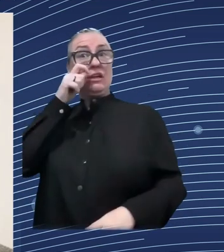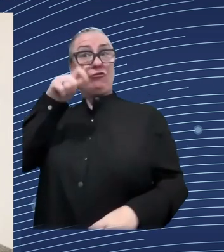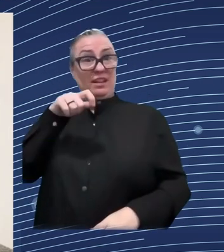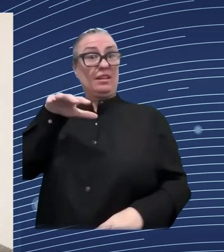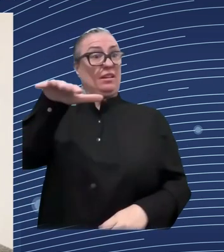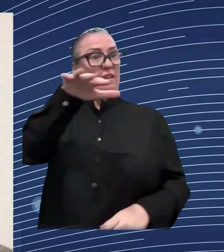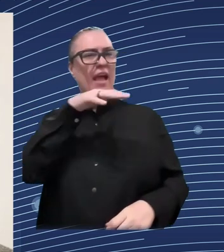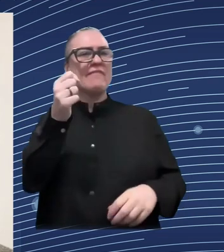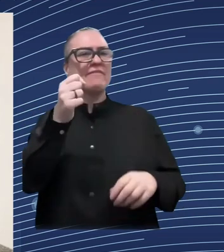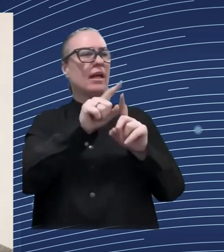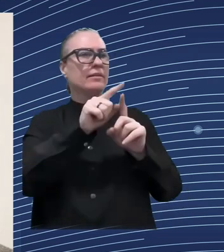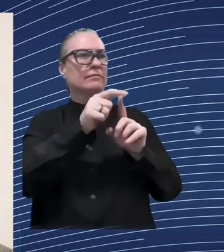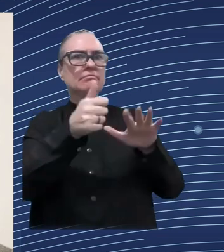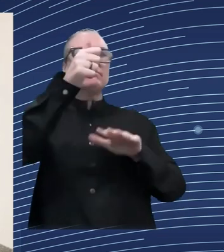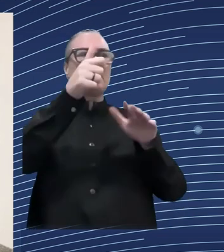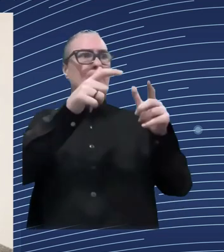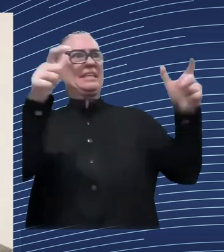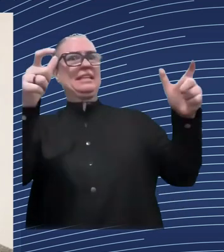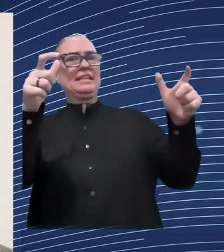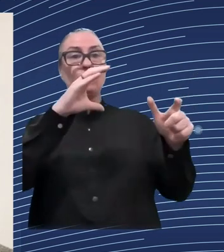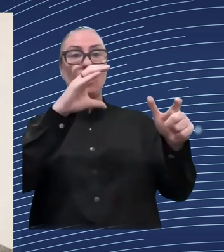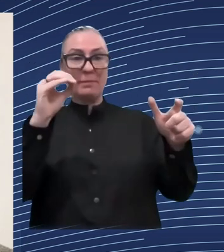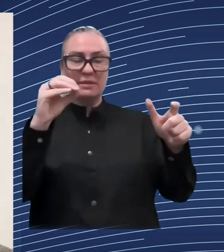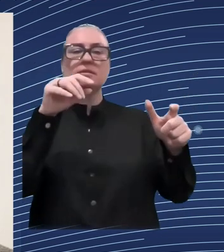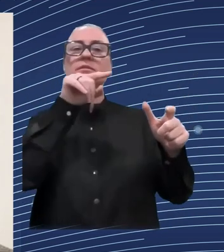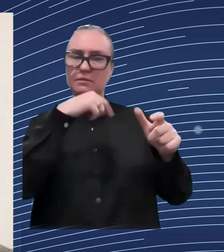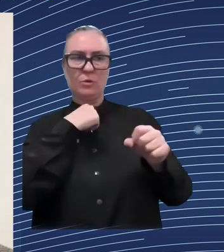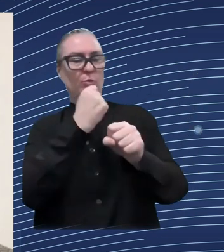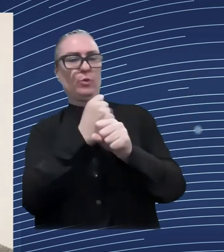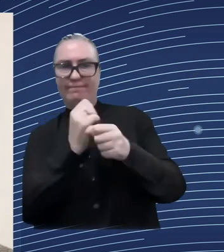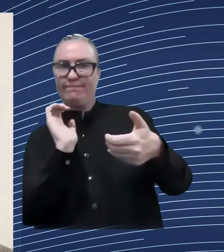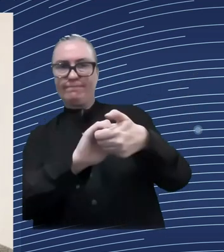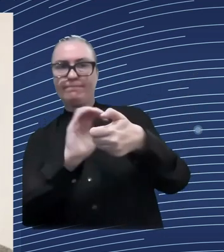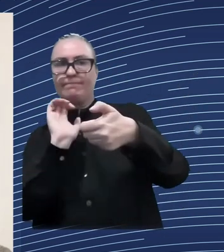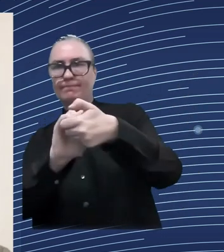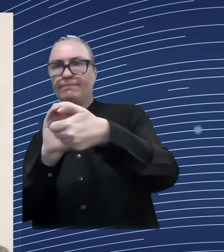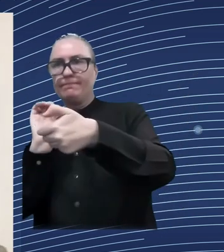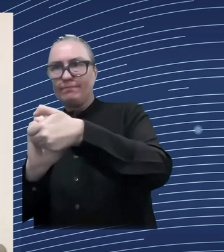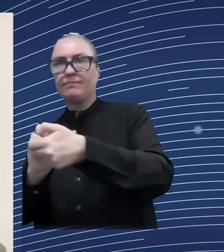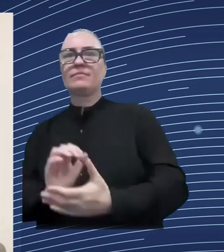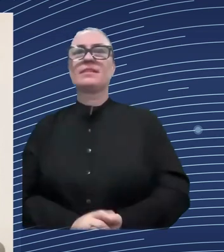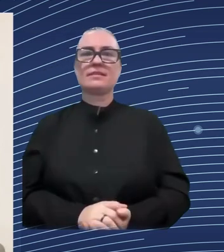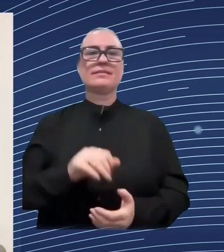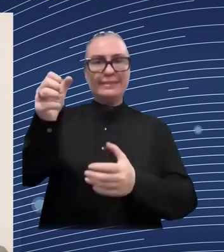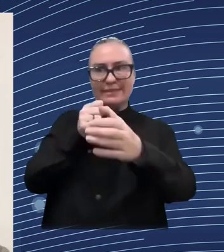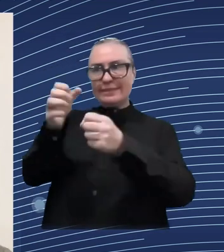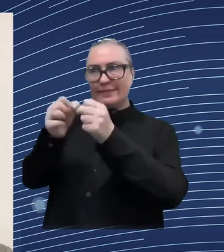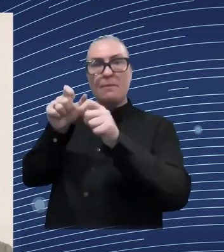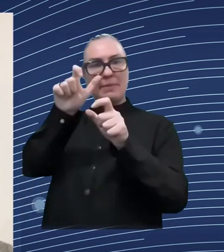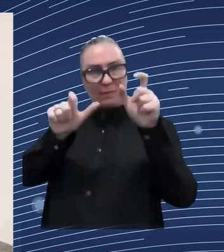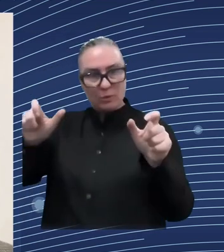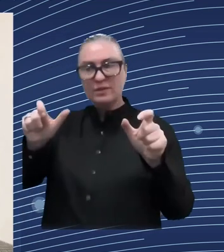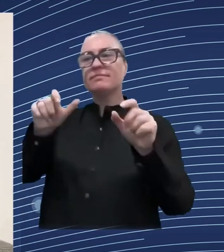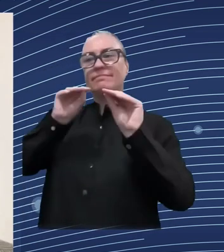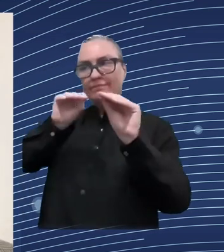smes to help them adapt to these um challenges um beyond that beyond the support we give to